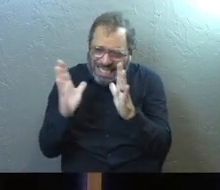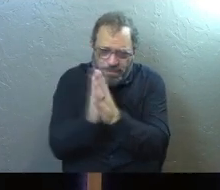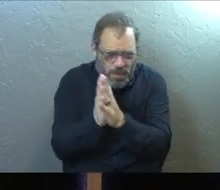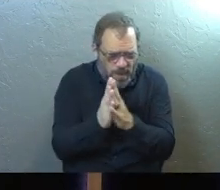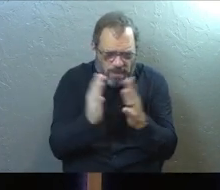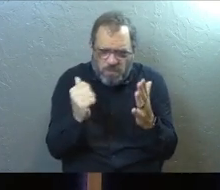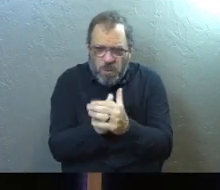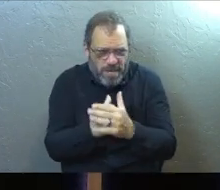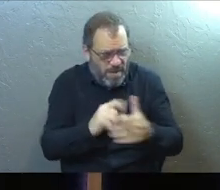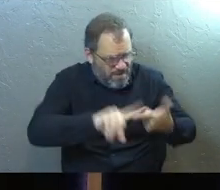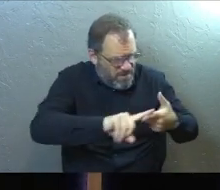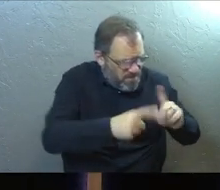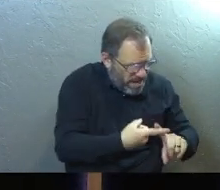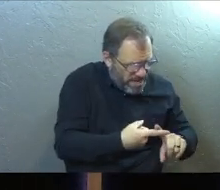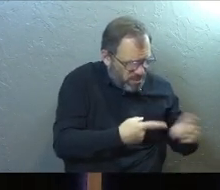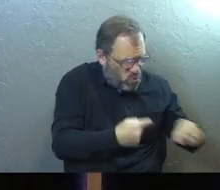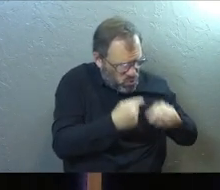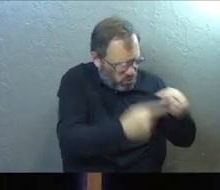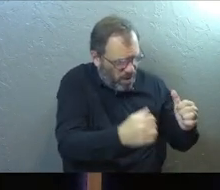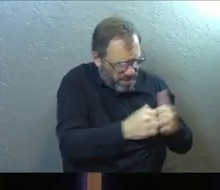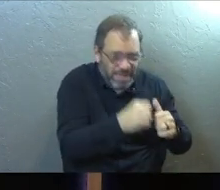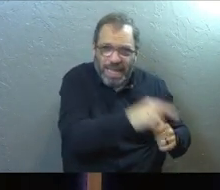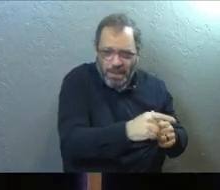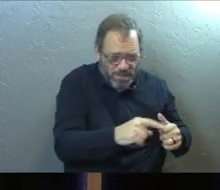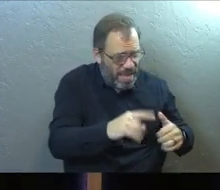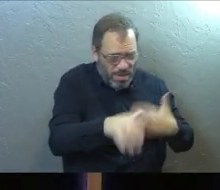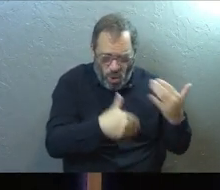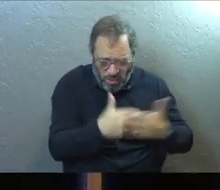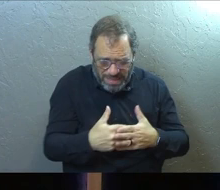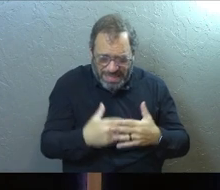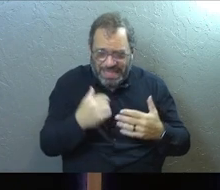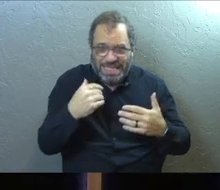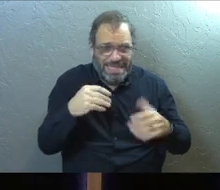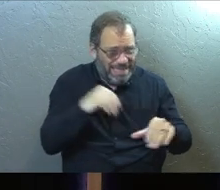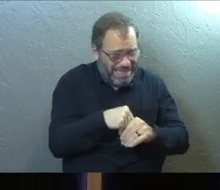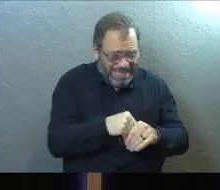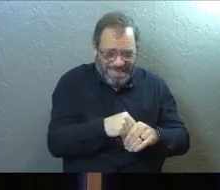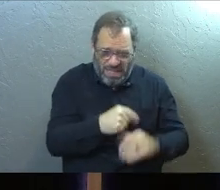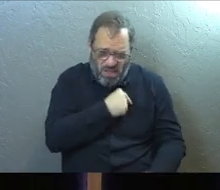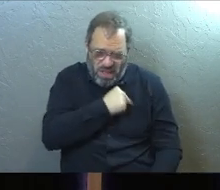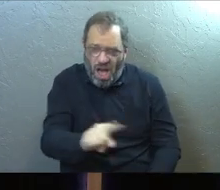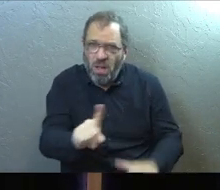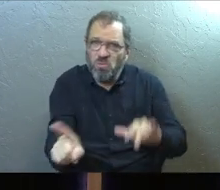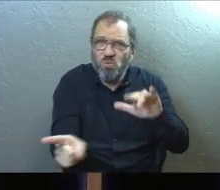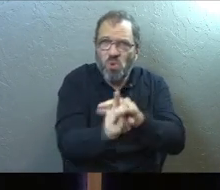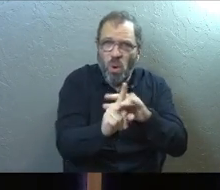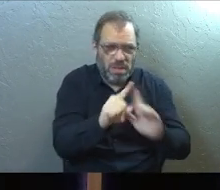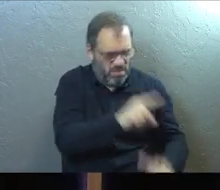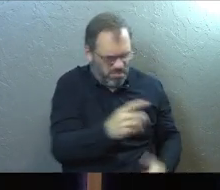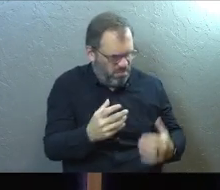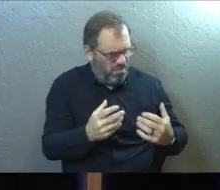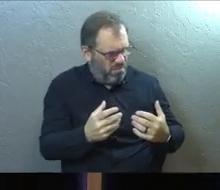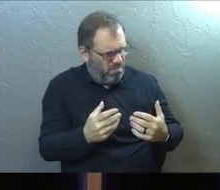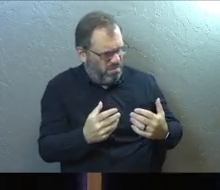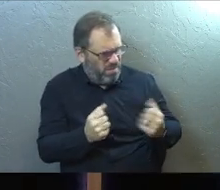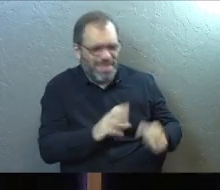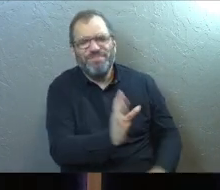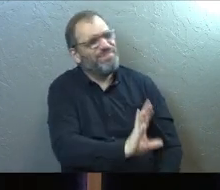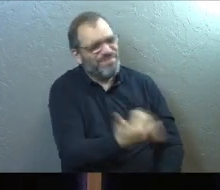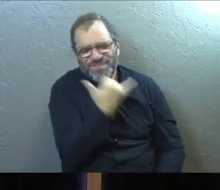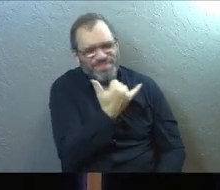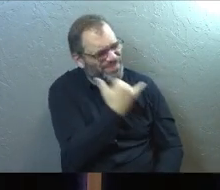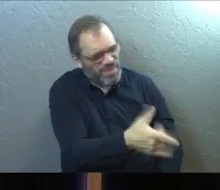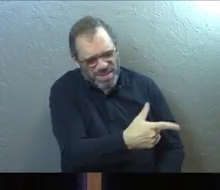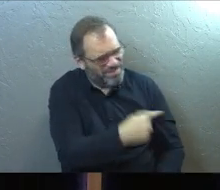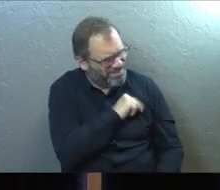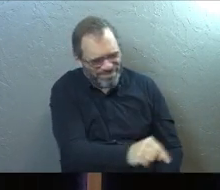with close friends who are in a struggling place. And all of a sudden, incorrect theology starts to come out of their mouths and we start correcting them.